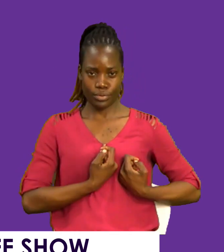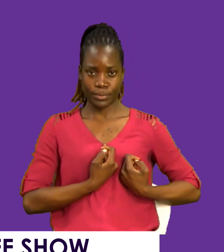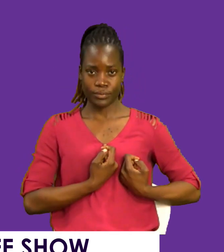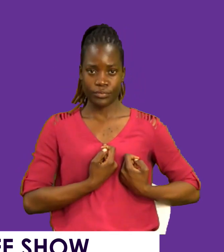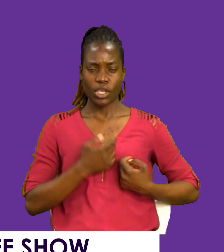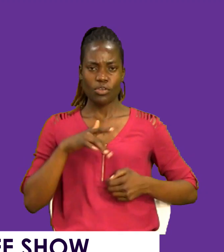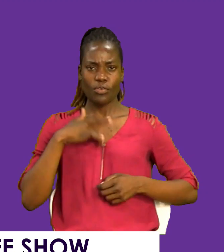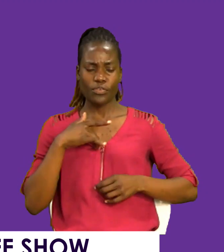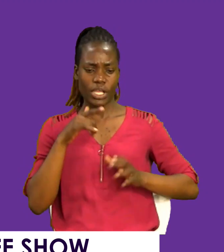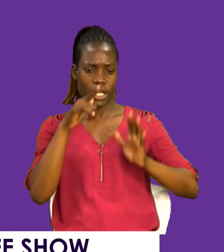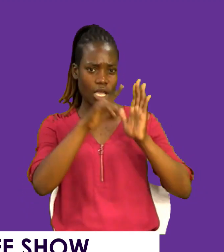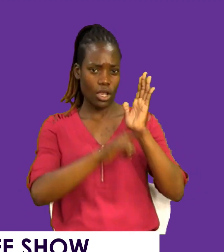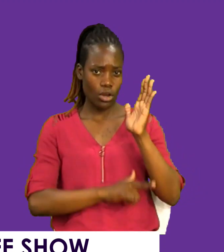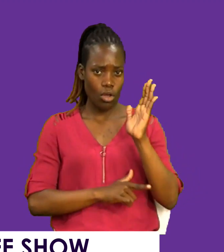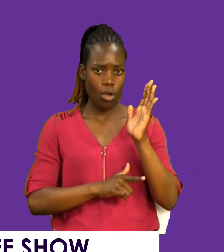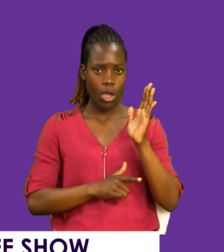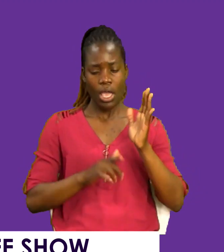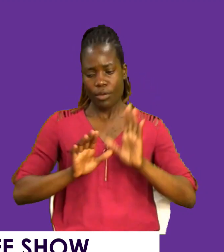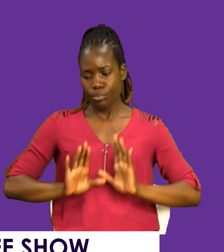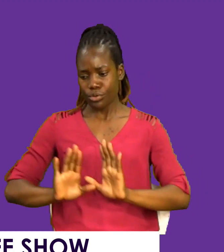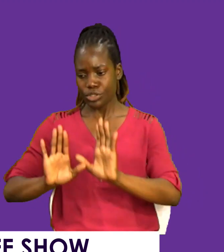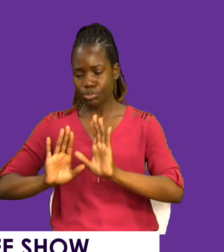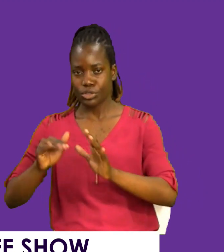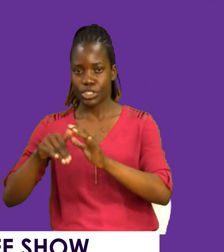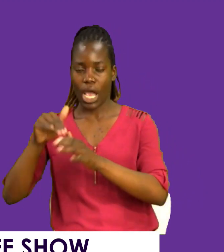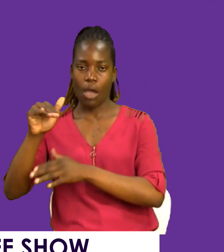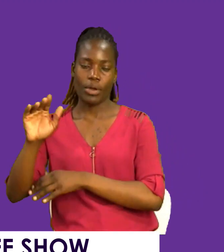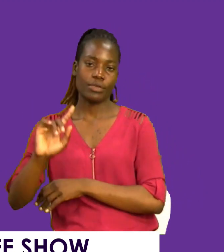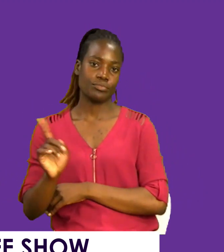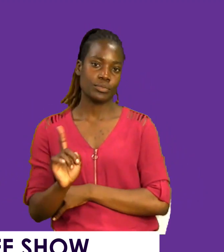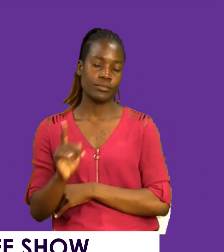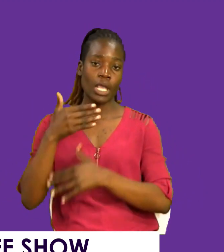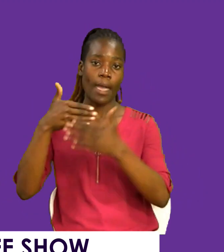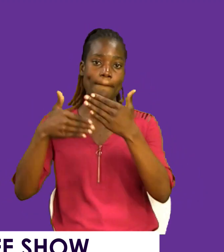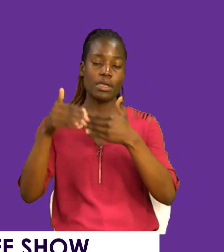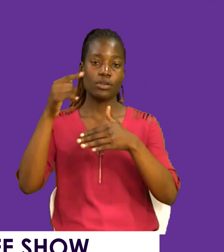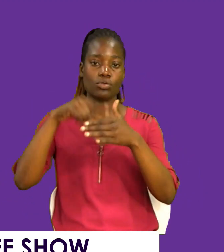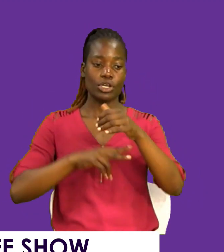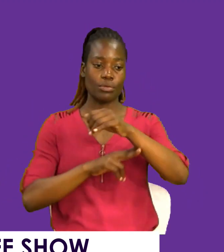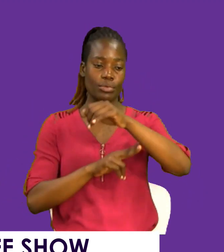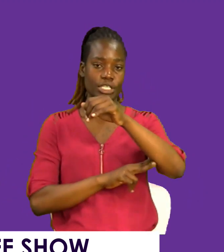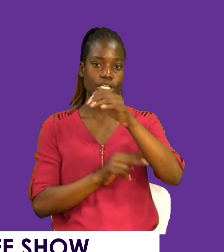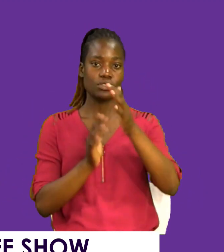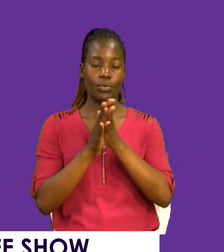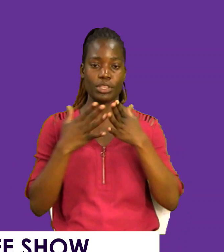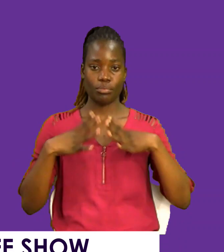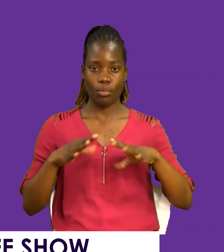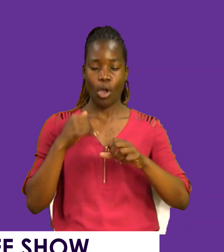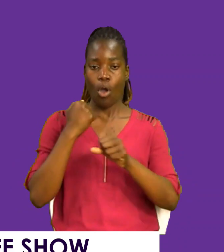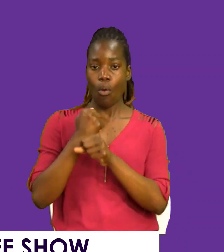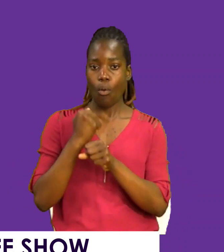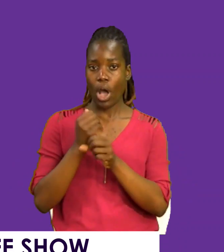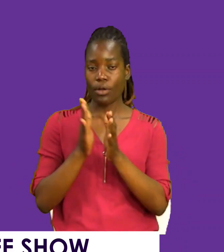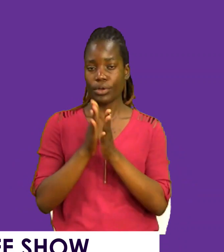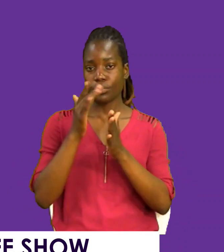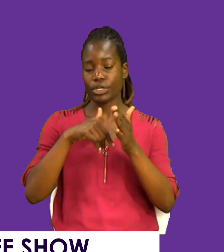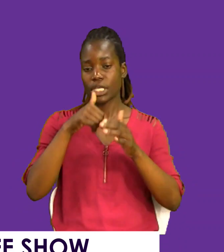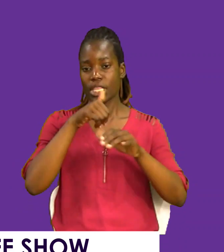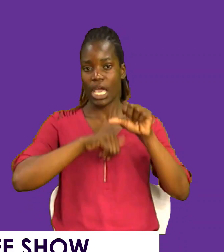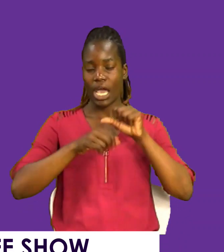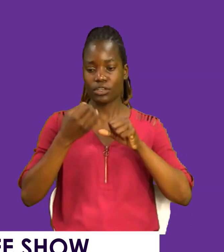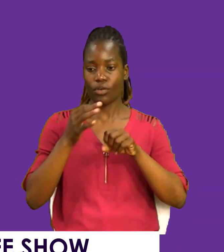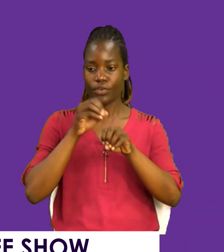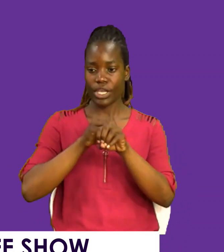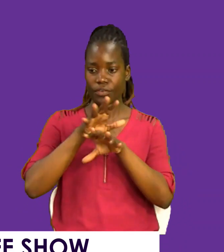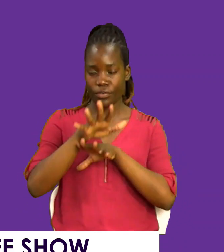Do not be quick to push them away. Be very quick to build bridges with people. Work out with the art of influence.